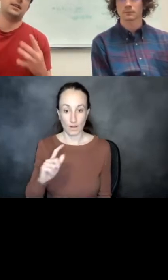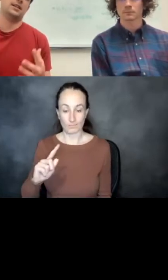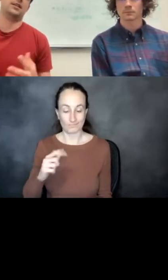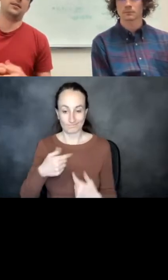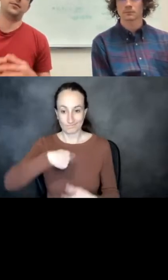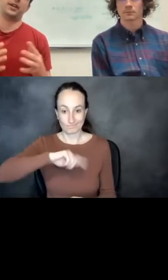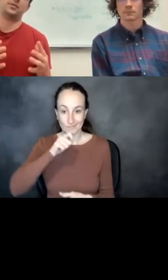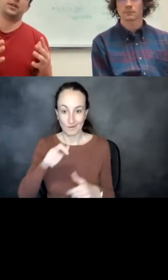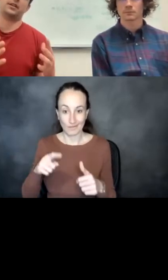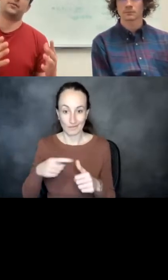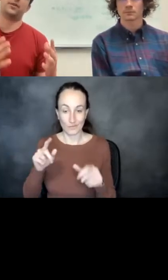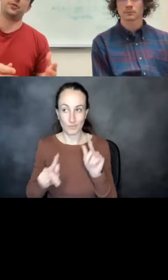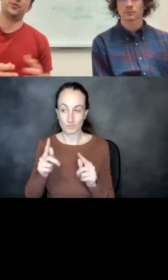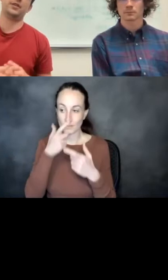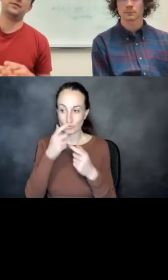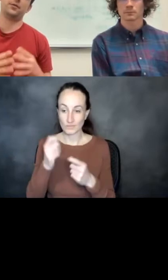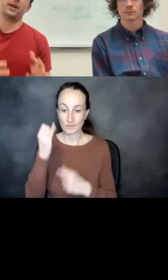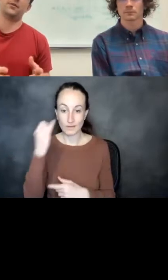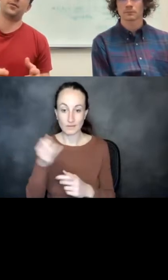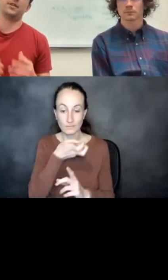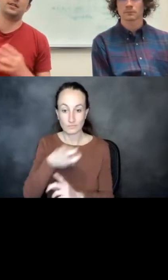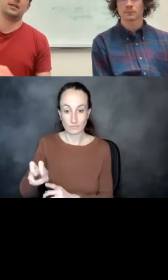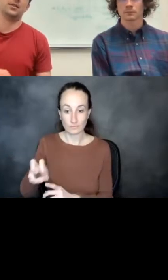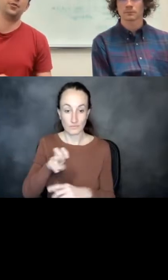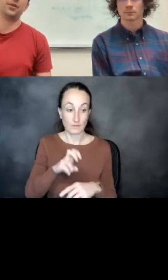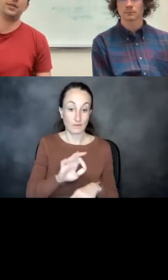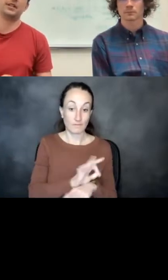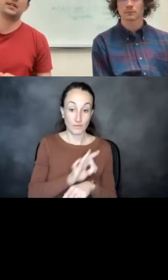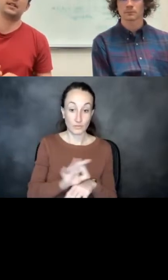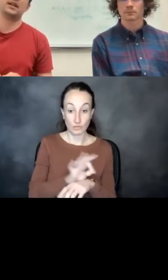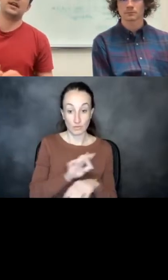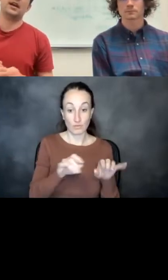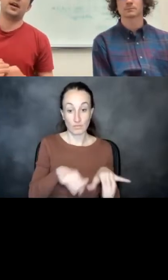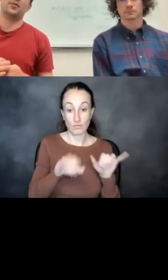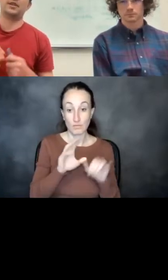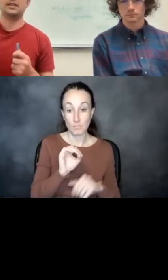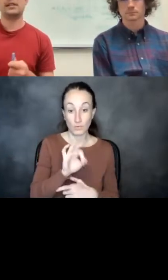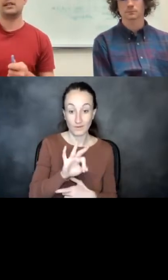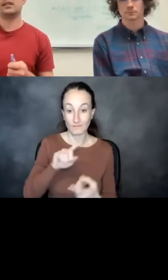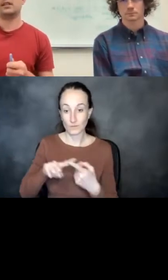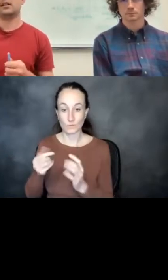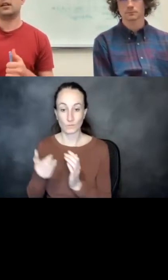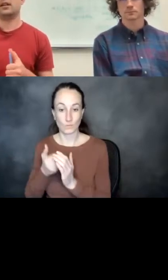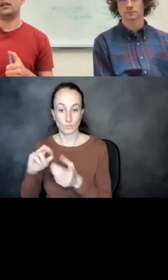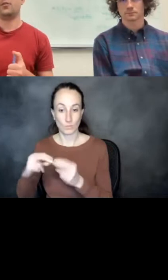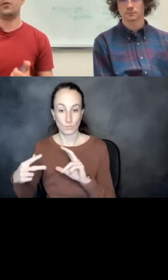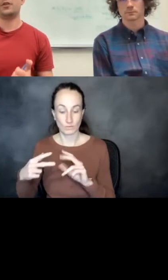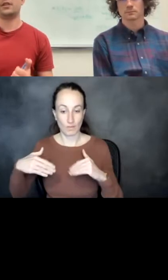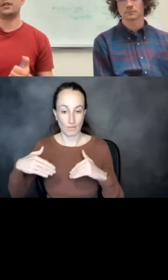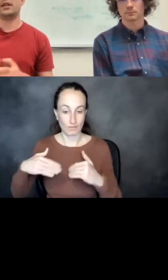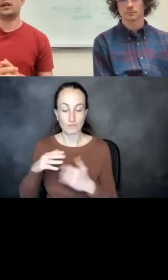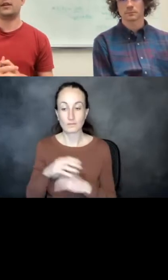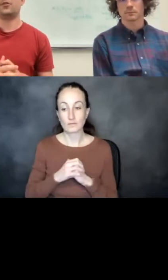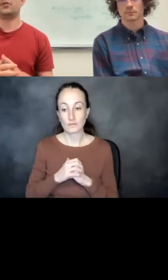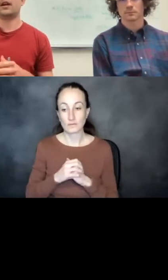in this idea of transplanting functional motifs from native proteins into new proteins, the existing approaches